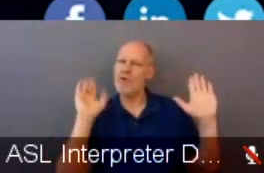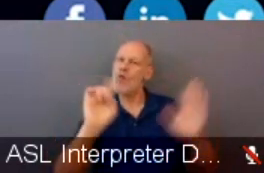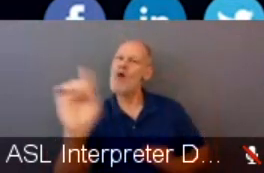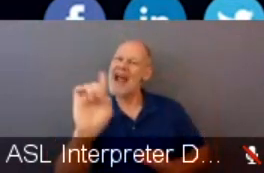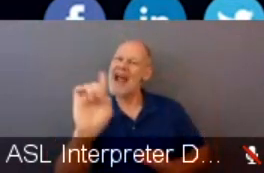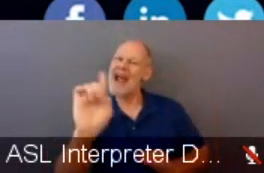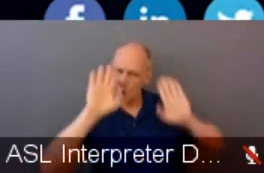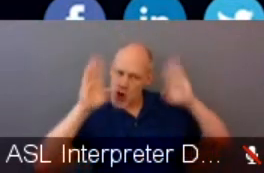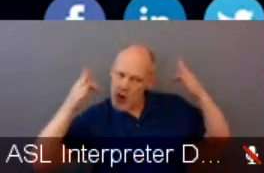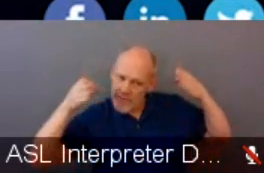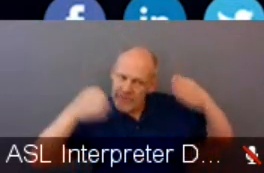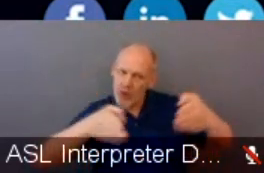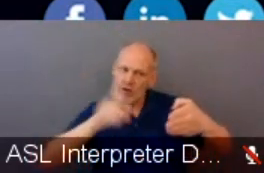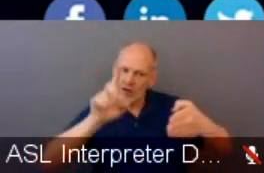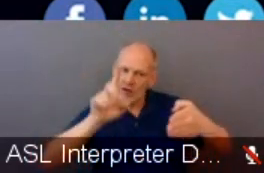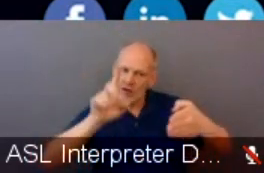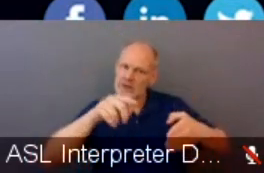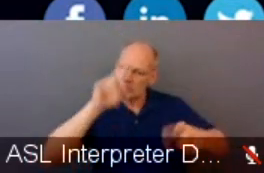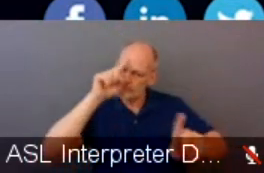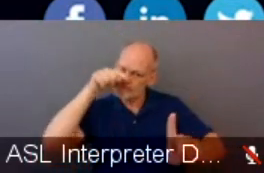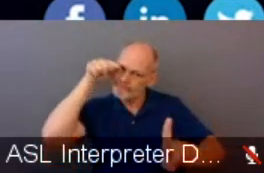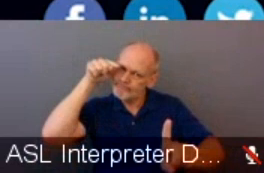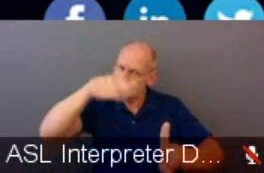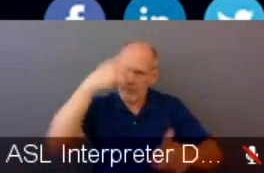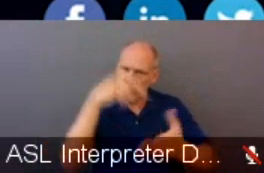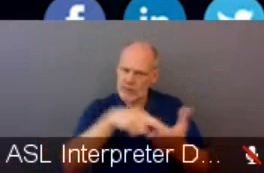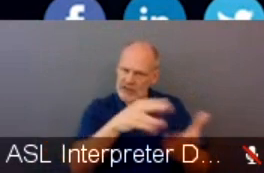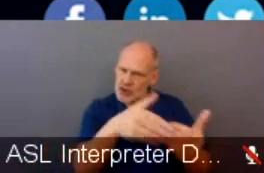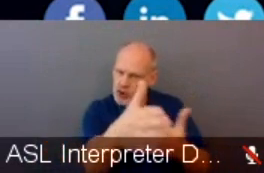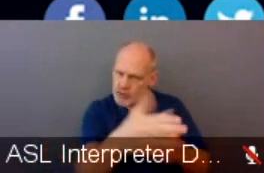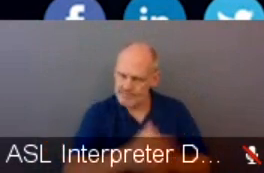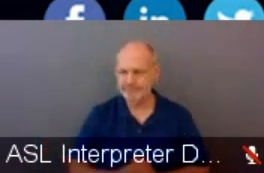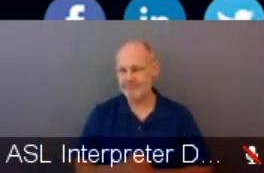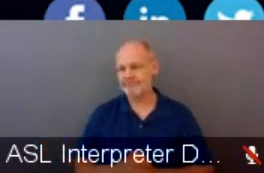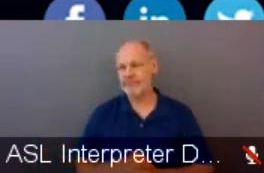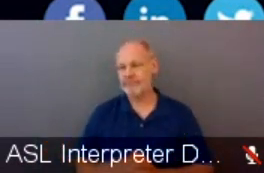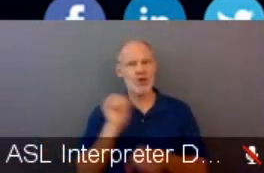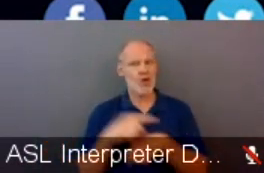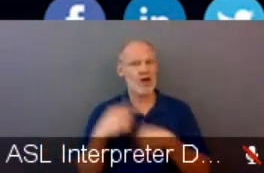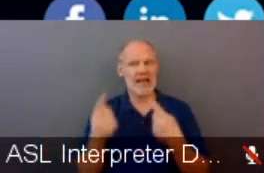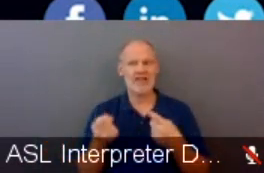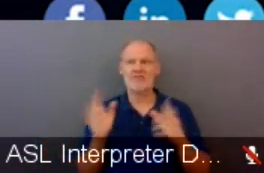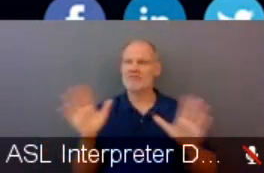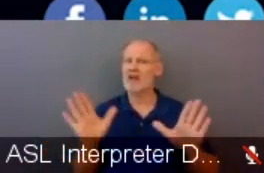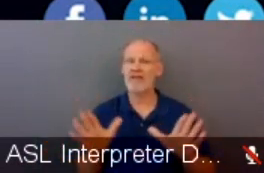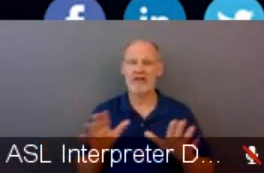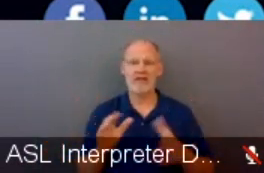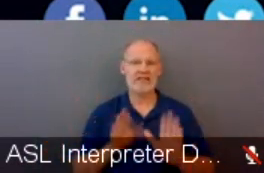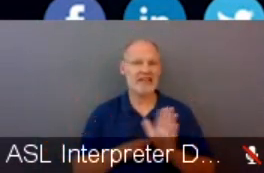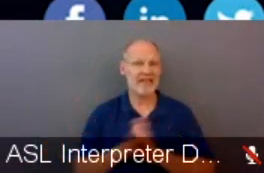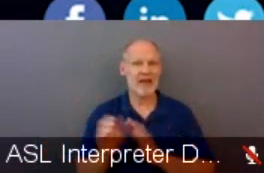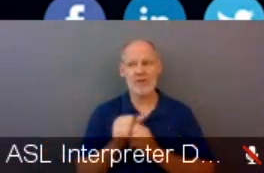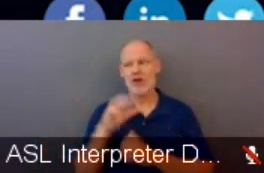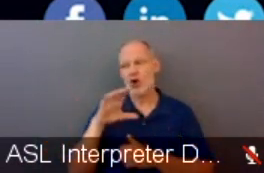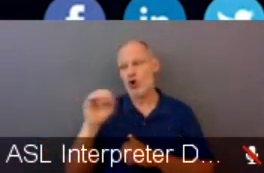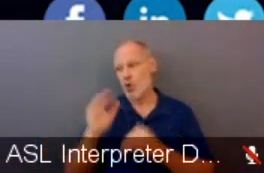in delivering and engaging in co-building